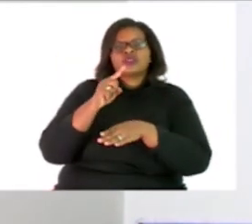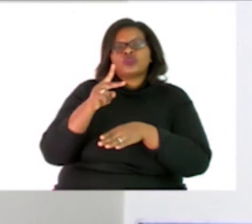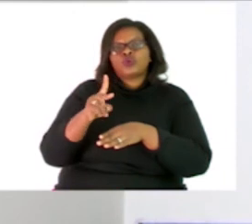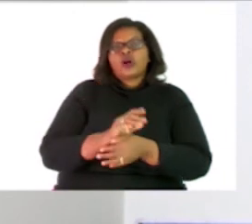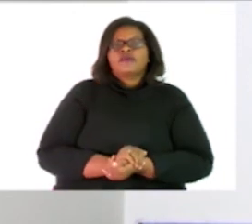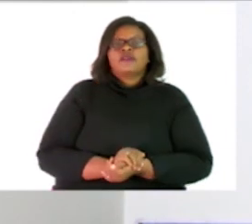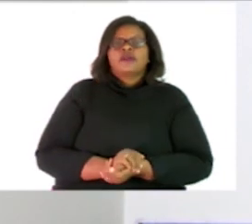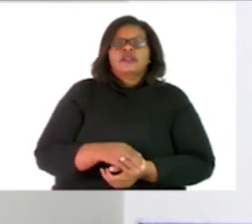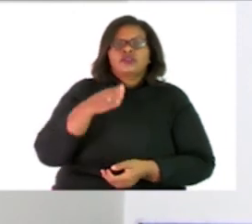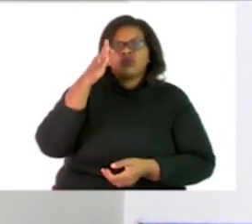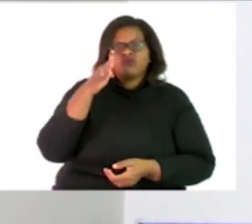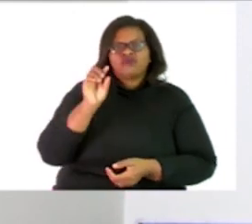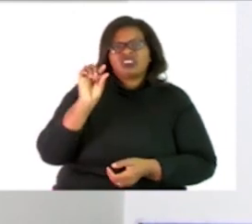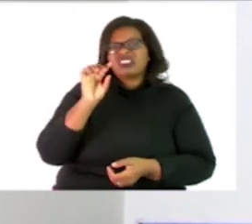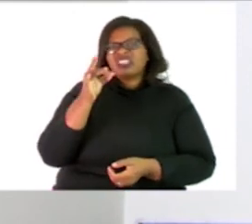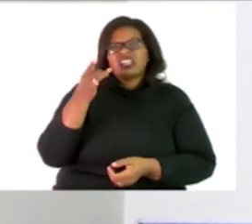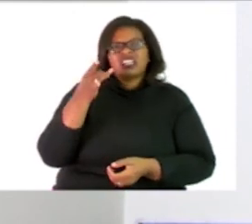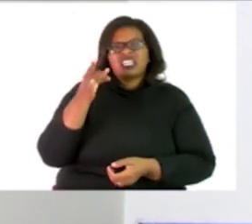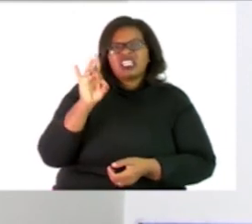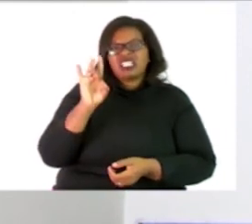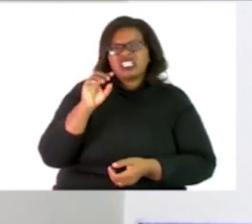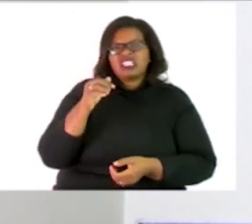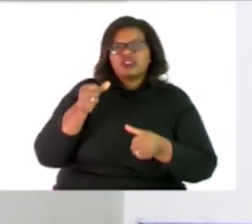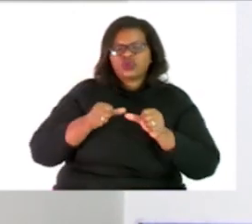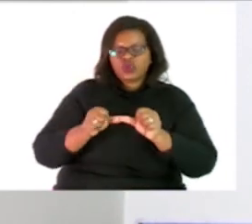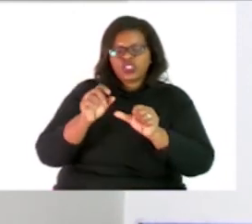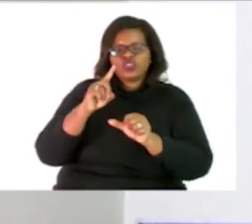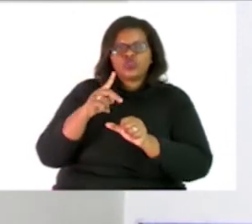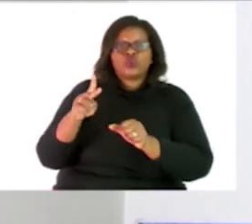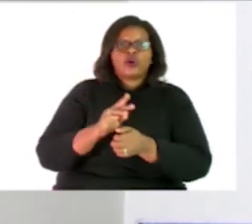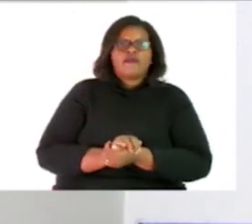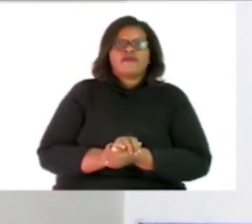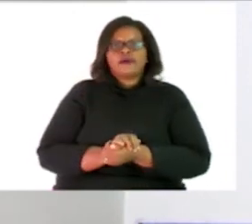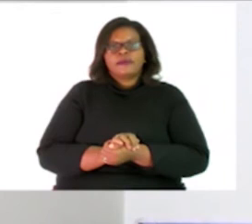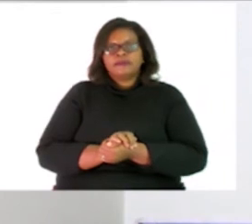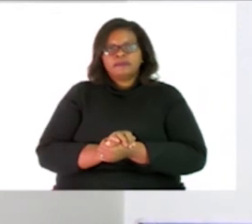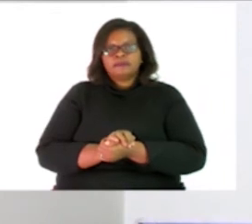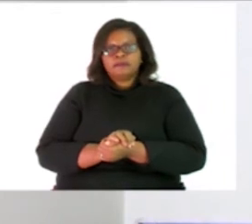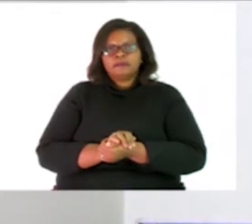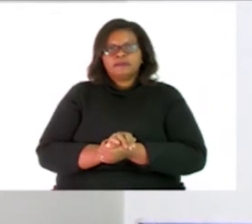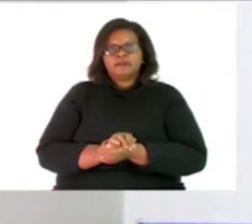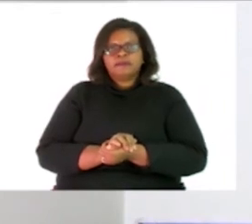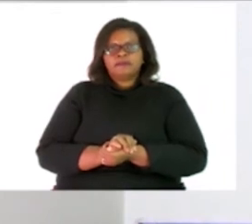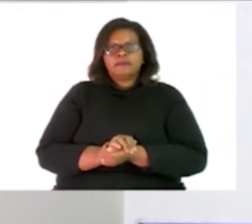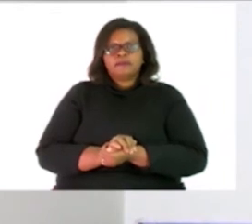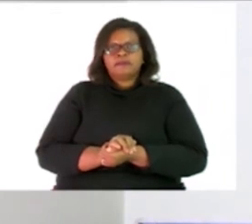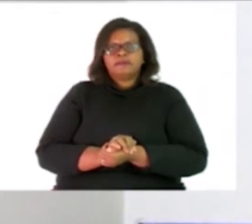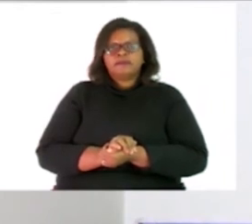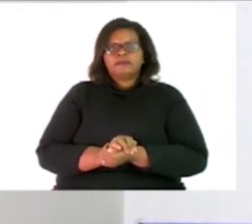1 2 3 4 5 6 7 8 9 10 11 12 Go until 12 So